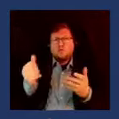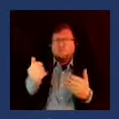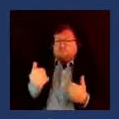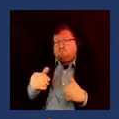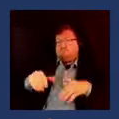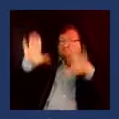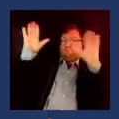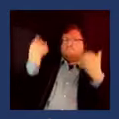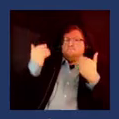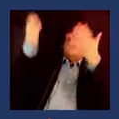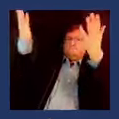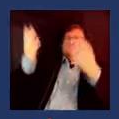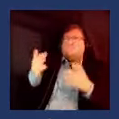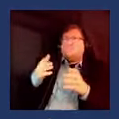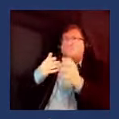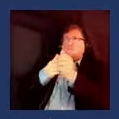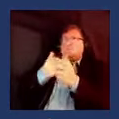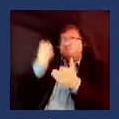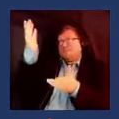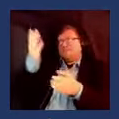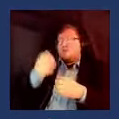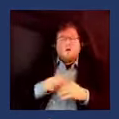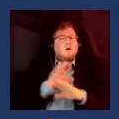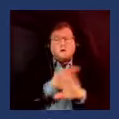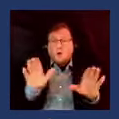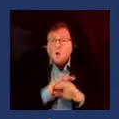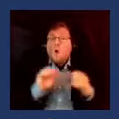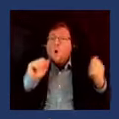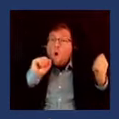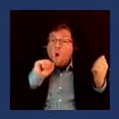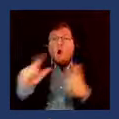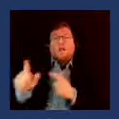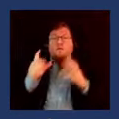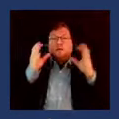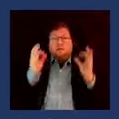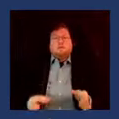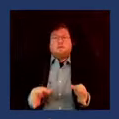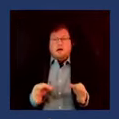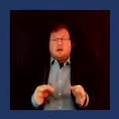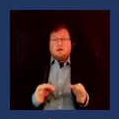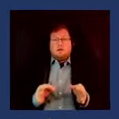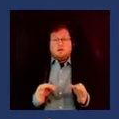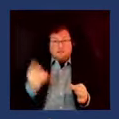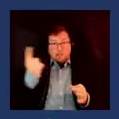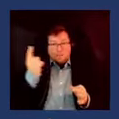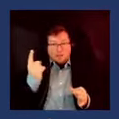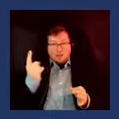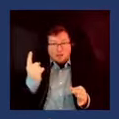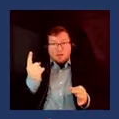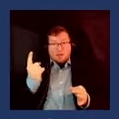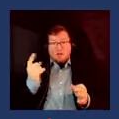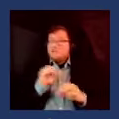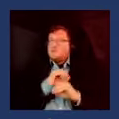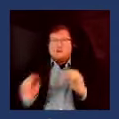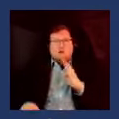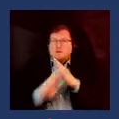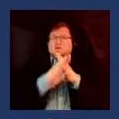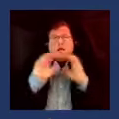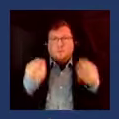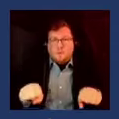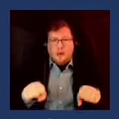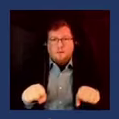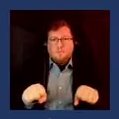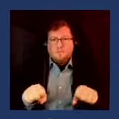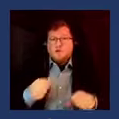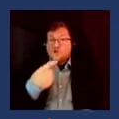of us from the ground up decide we're going to make a change when that happens nothing can stop it uh so Georgia get to work like